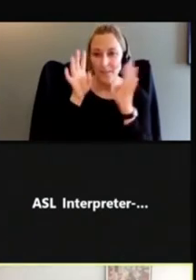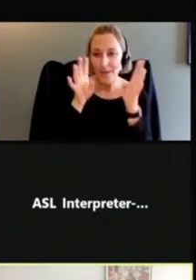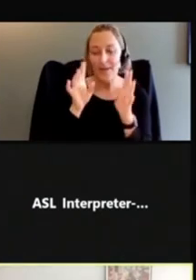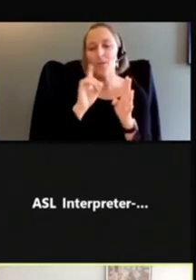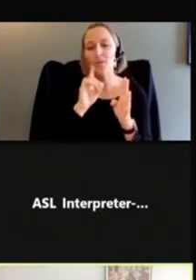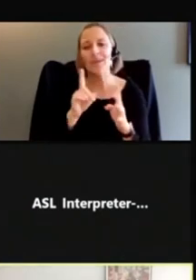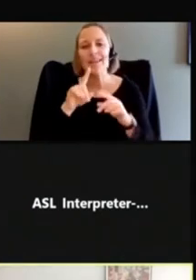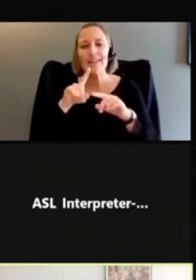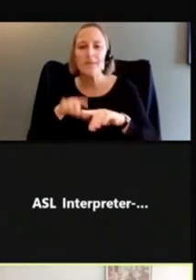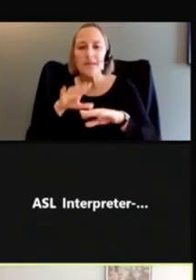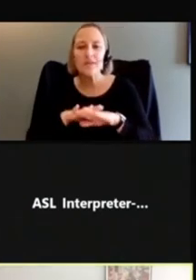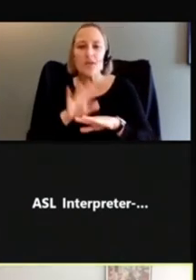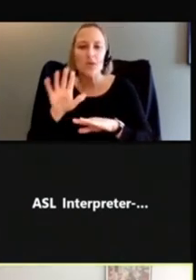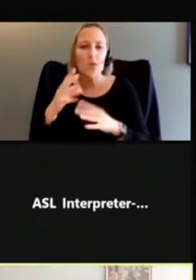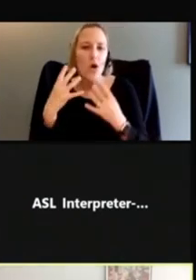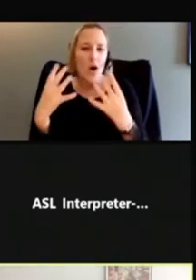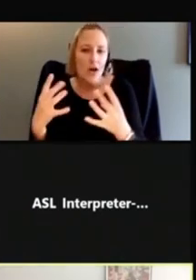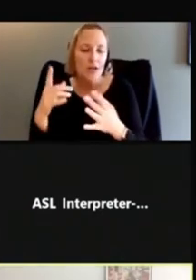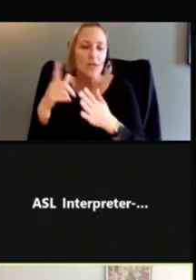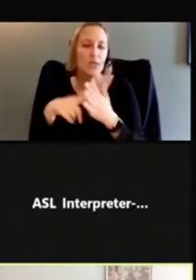audience and what you want to convey.